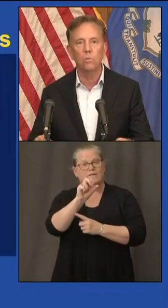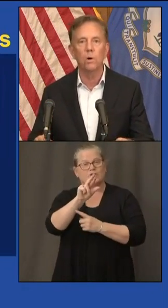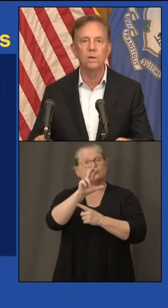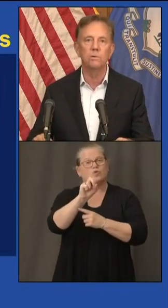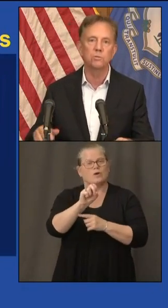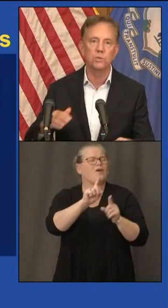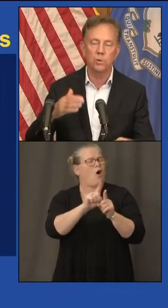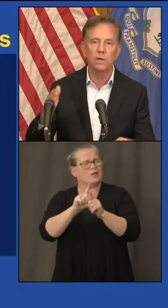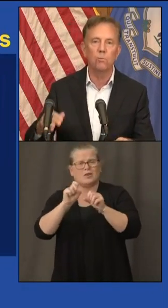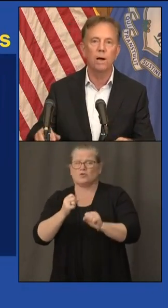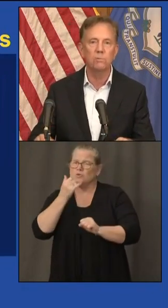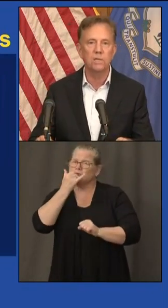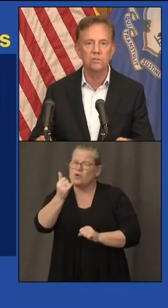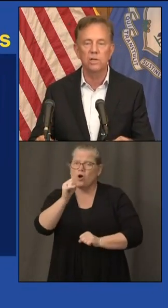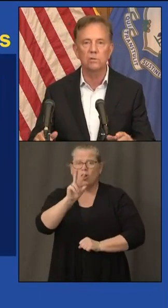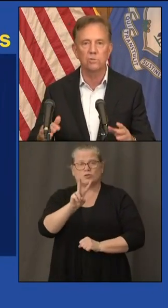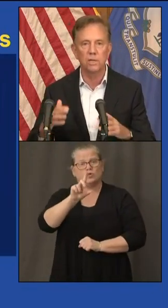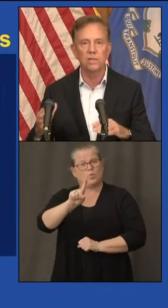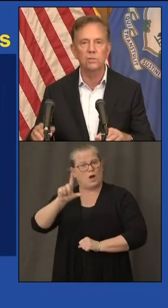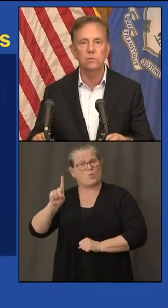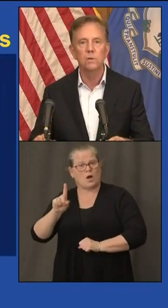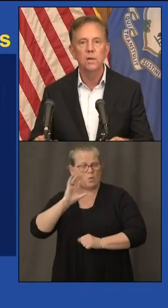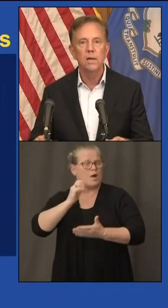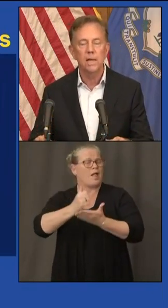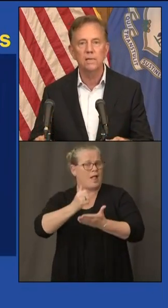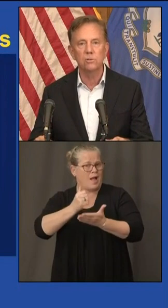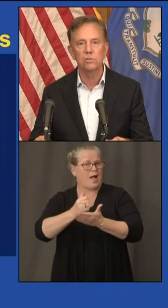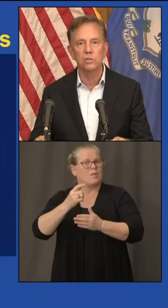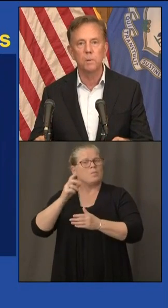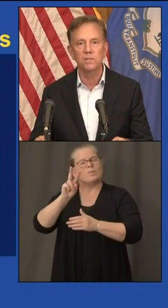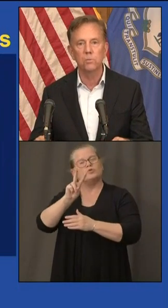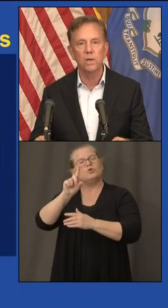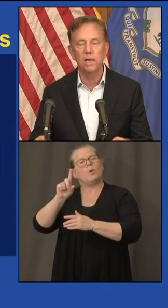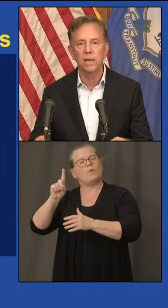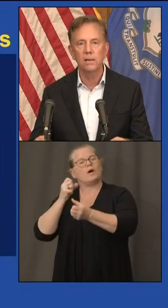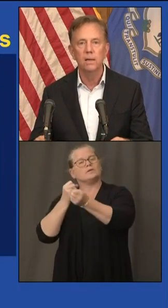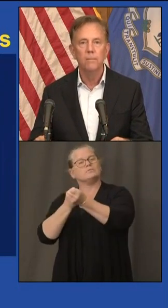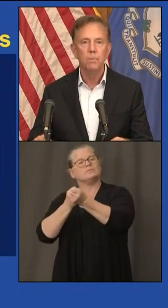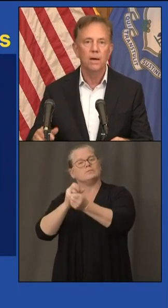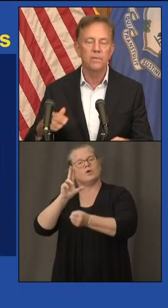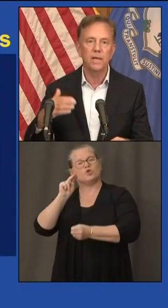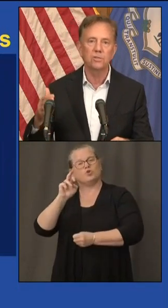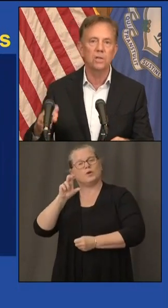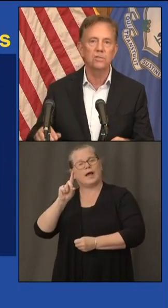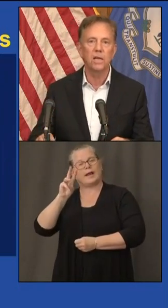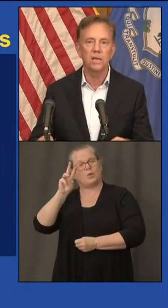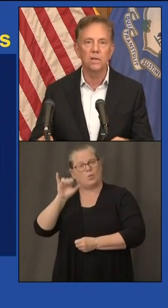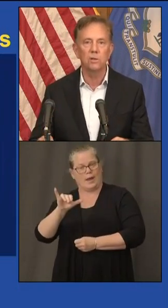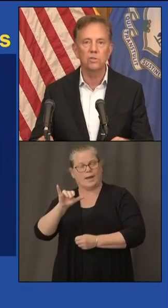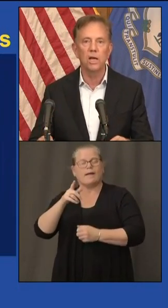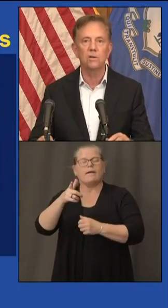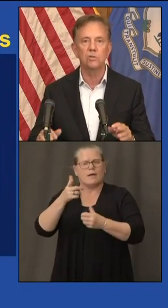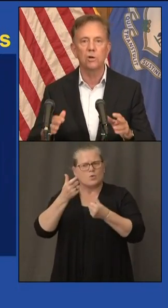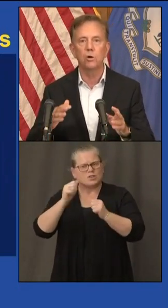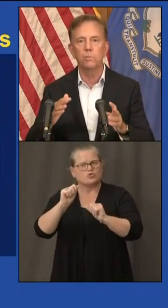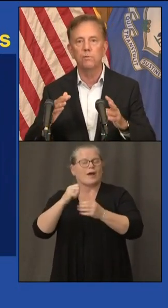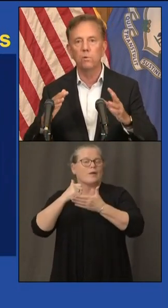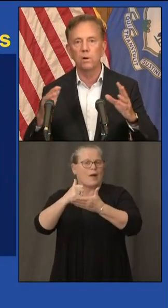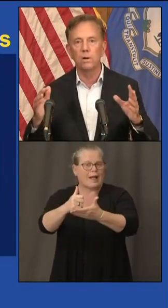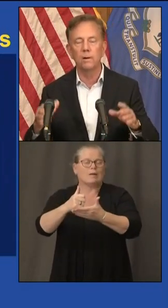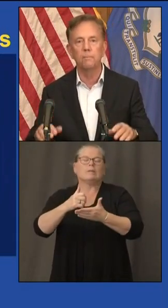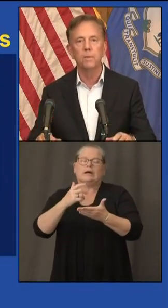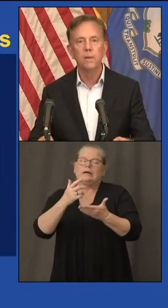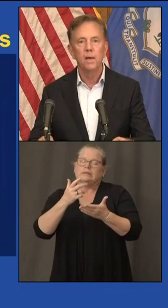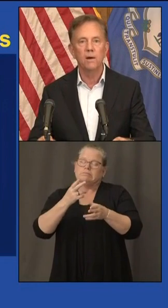211 as we try and route these signals and get you answers as best we can i think it's going to take another day or so